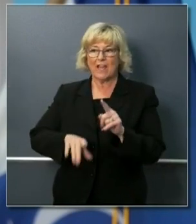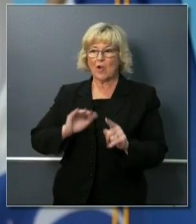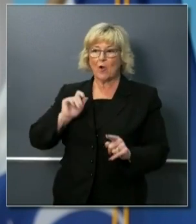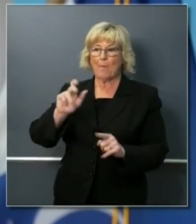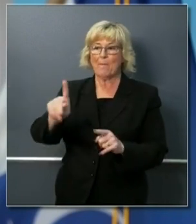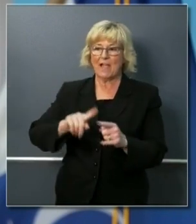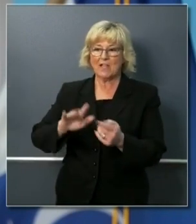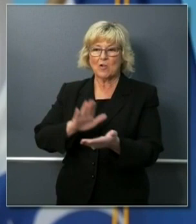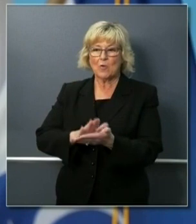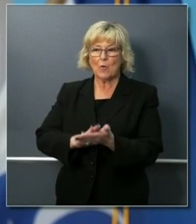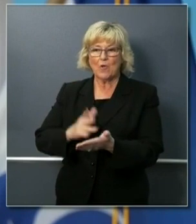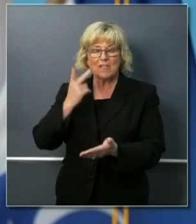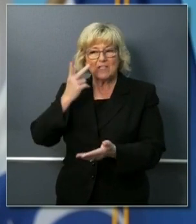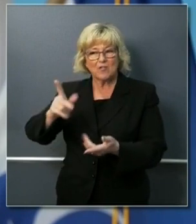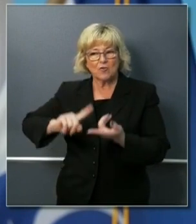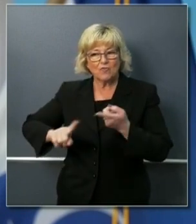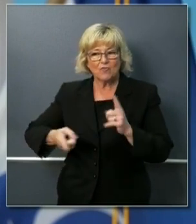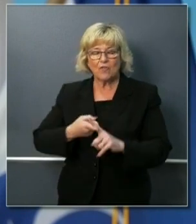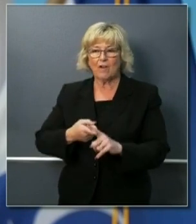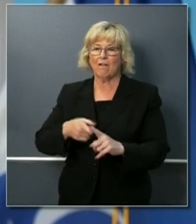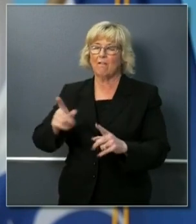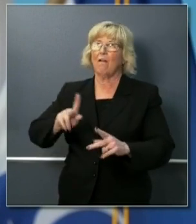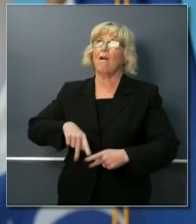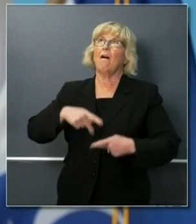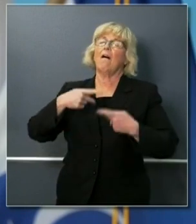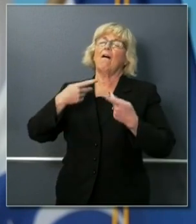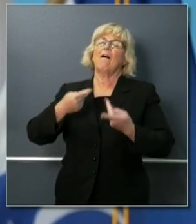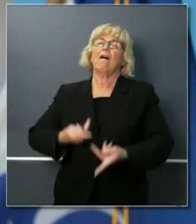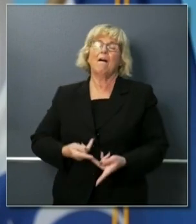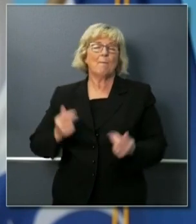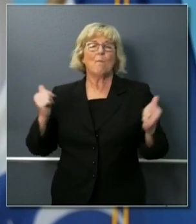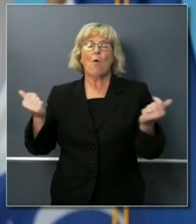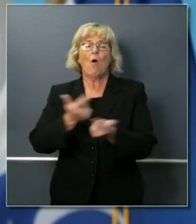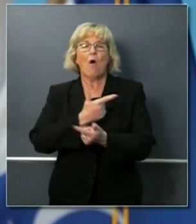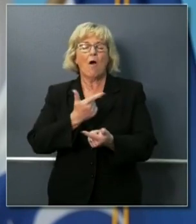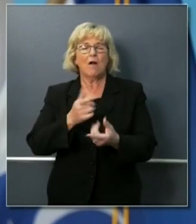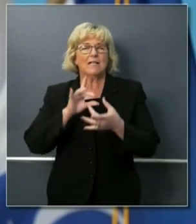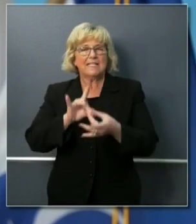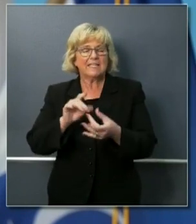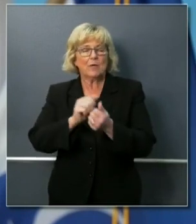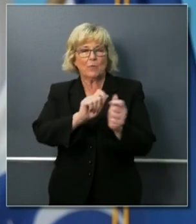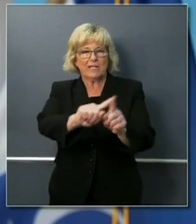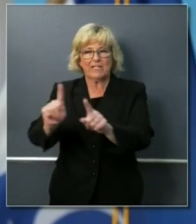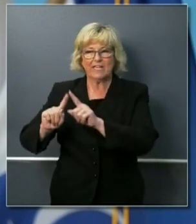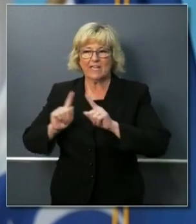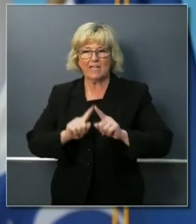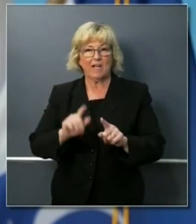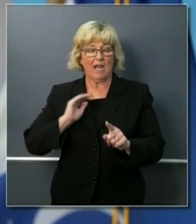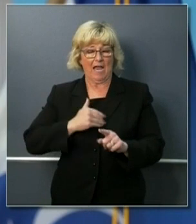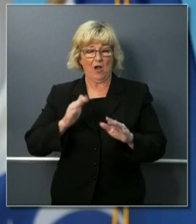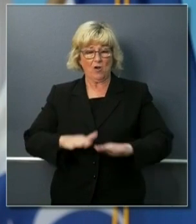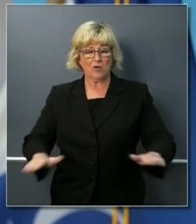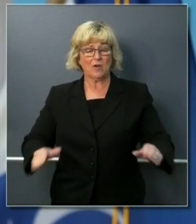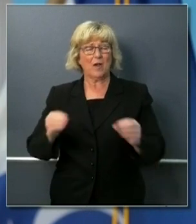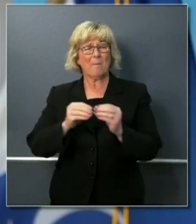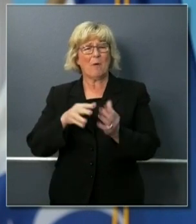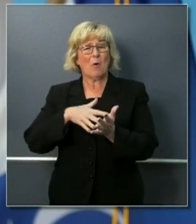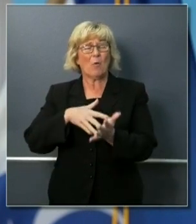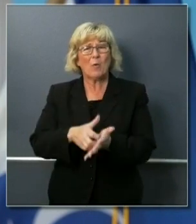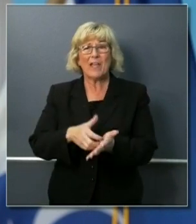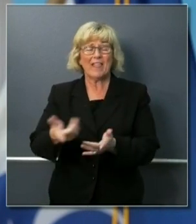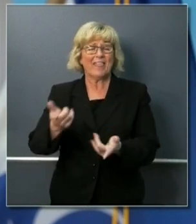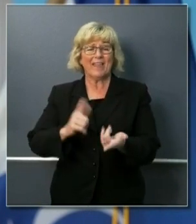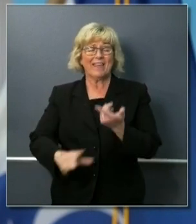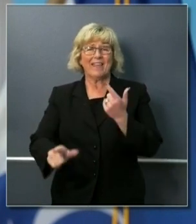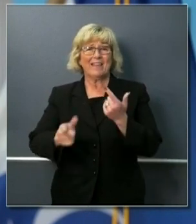and see her friends this school year everybody manifests this differently and our children are most vulnerable because they're not able